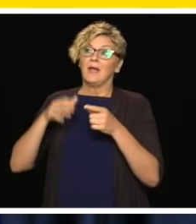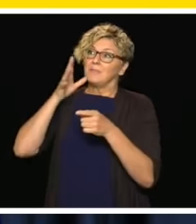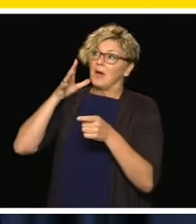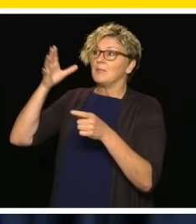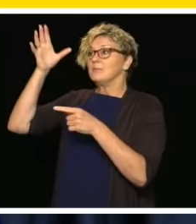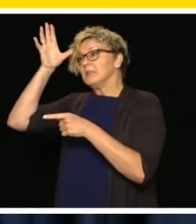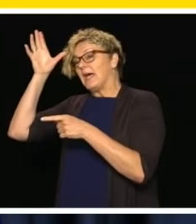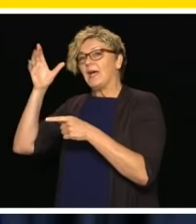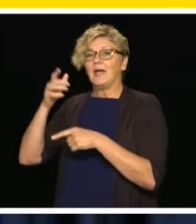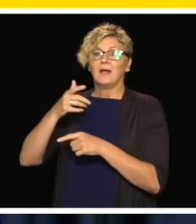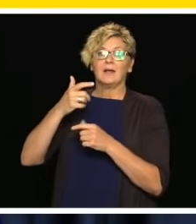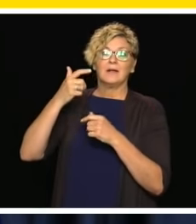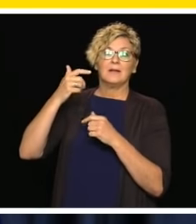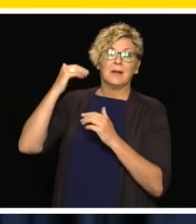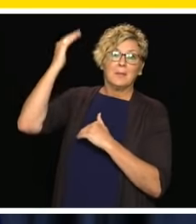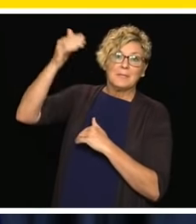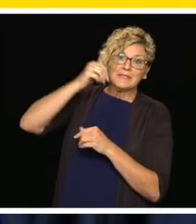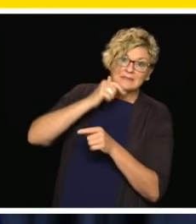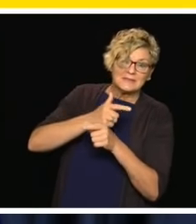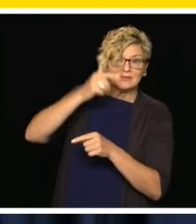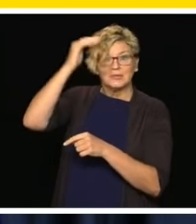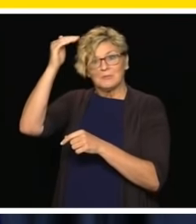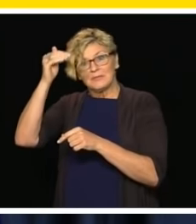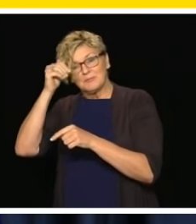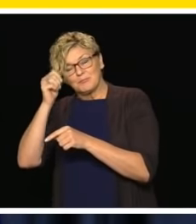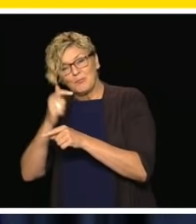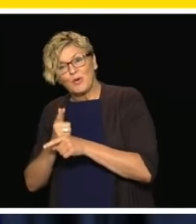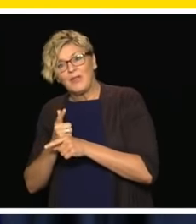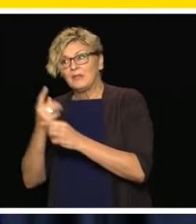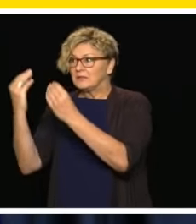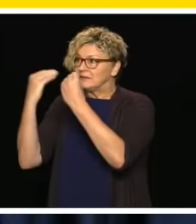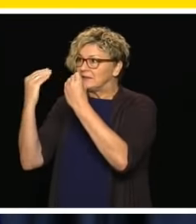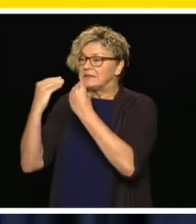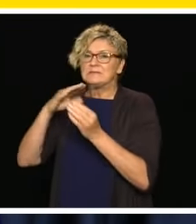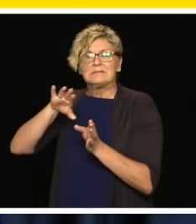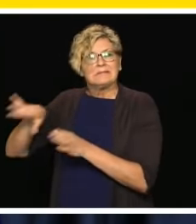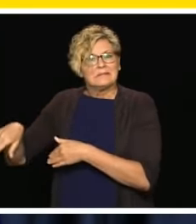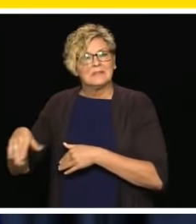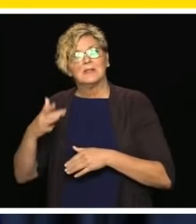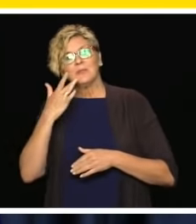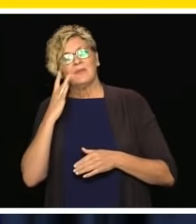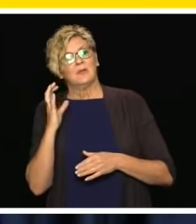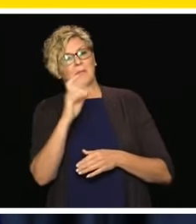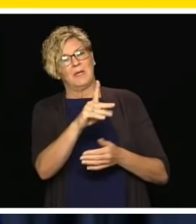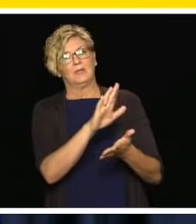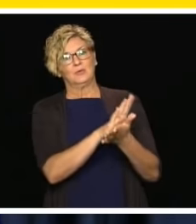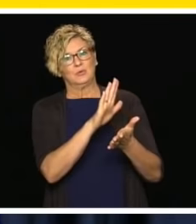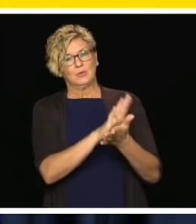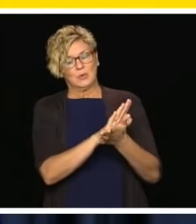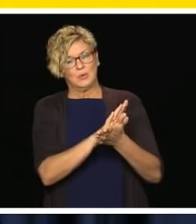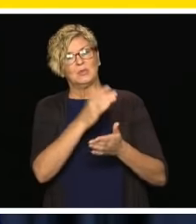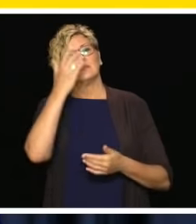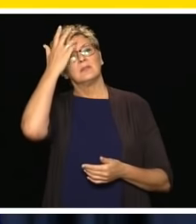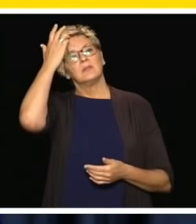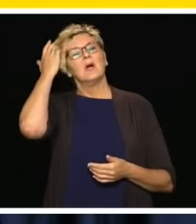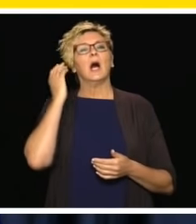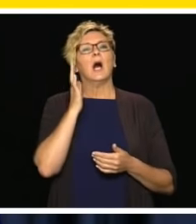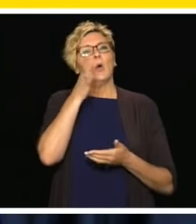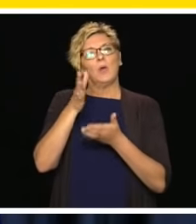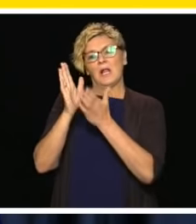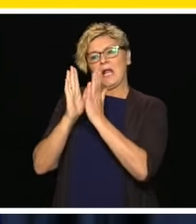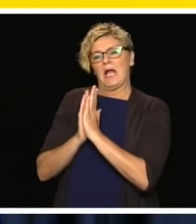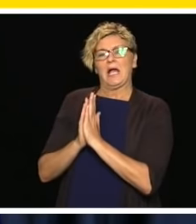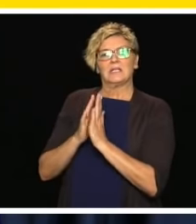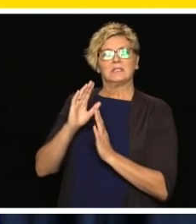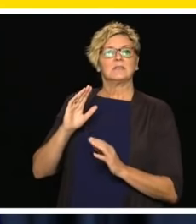And this adjustment will take time and the online program has been, I would argue, successful. Minister Fleming can give more details